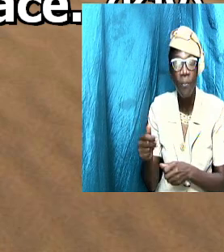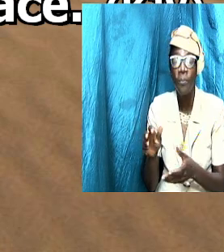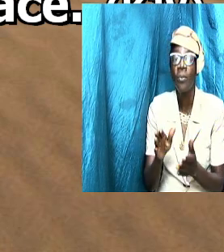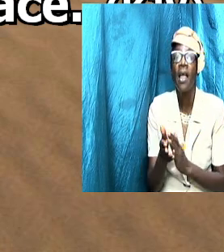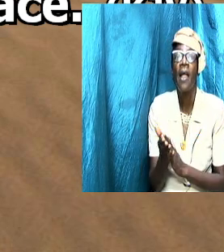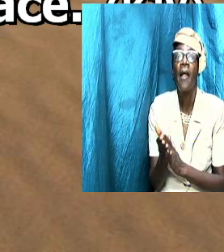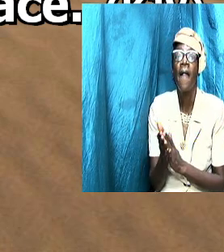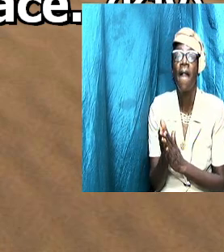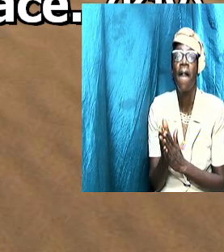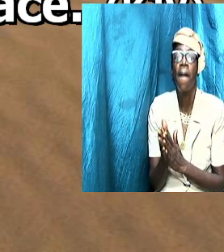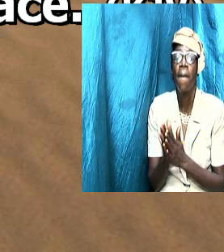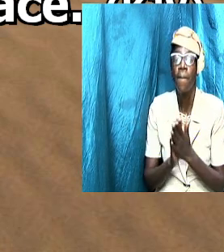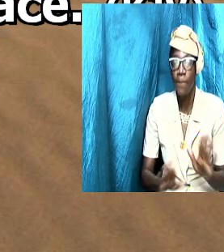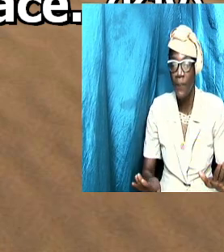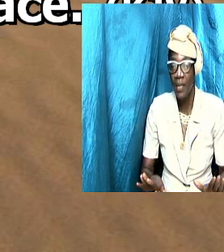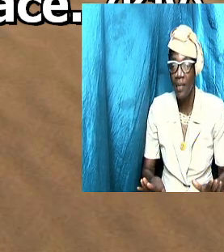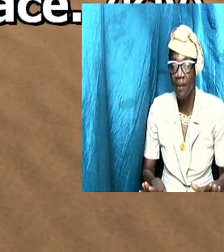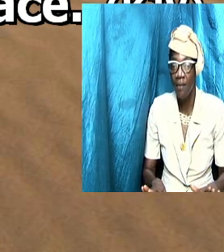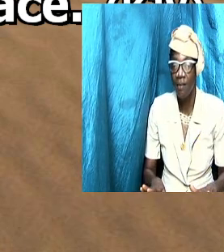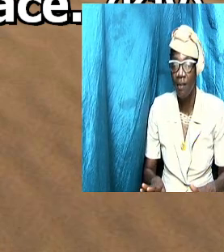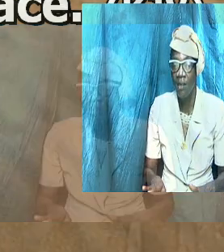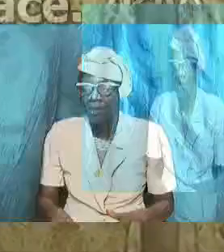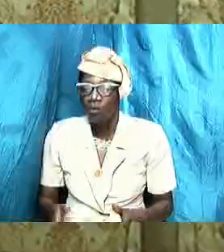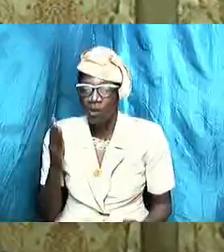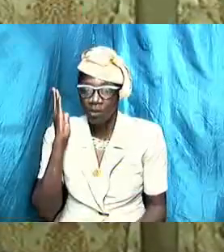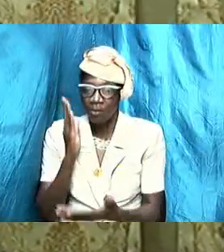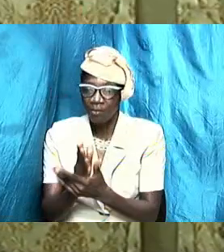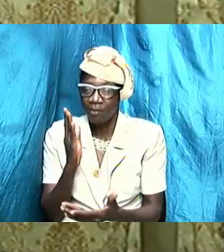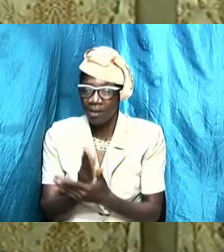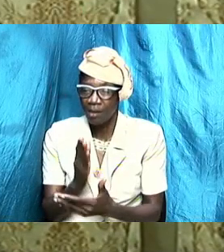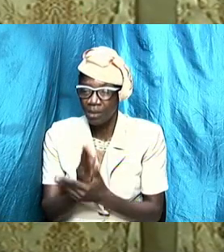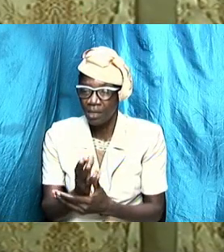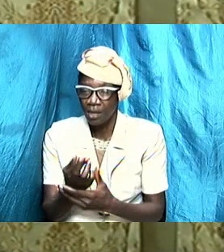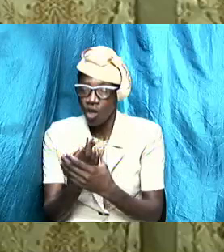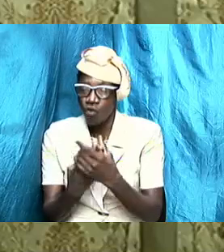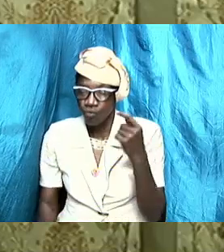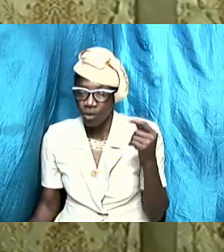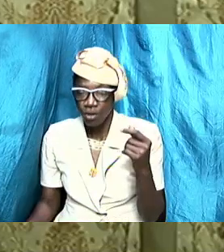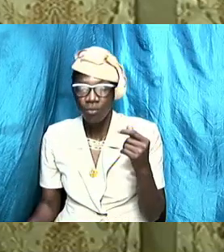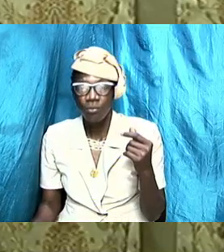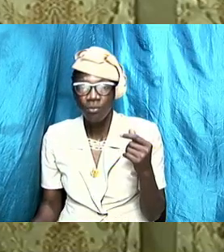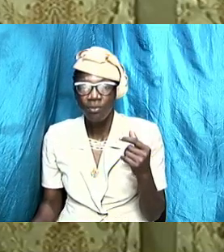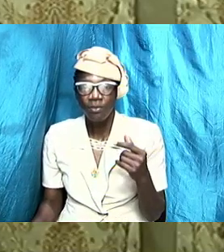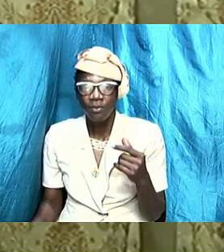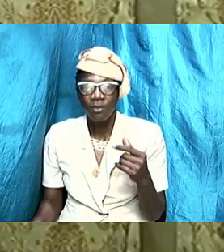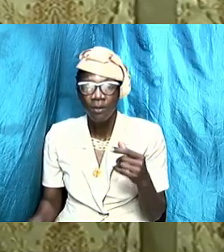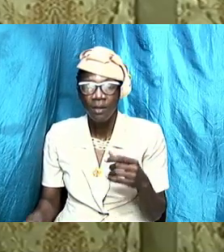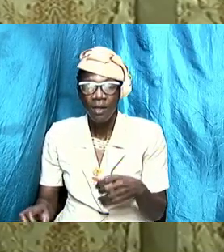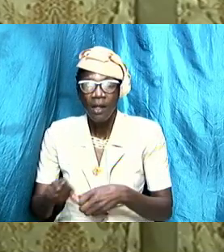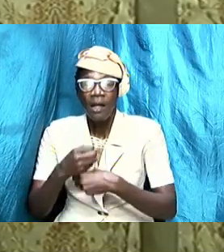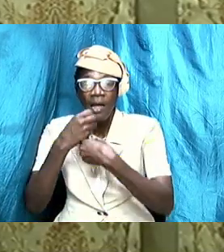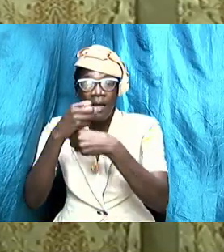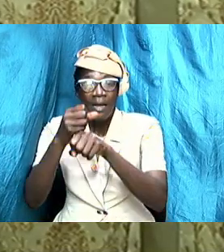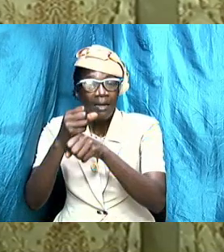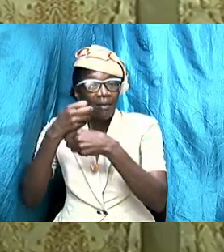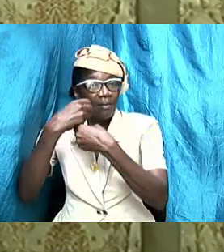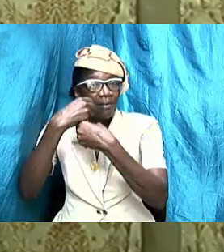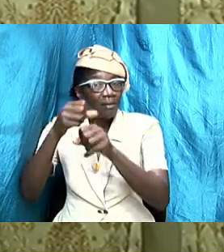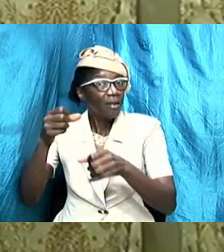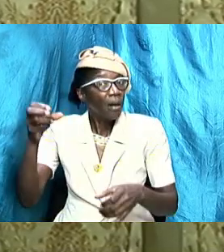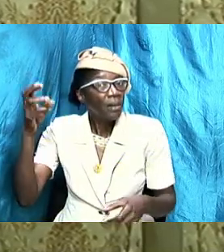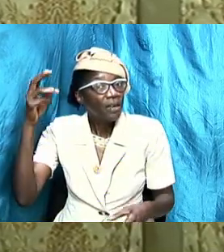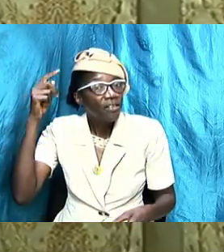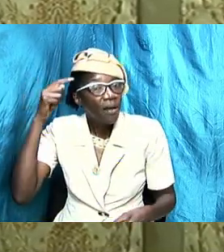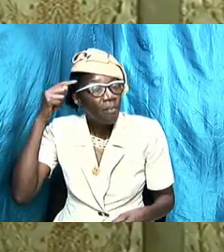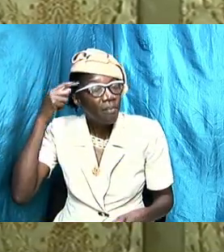this and this goes both ways we're going to reduce this establish the mindset establish the mindset